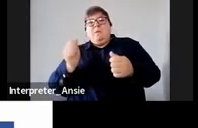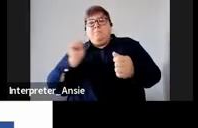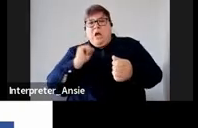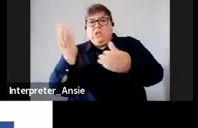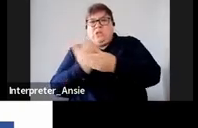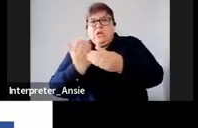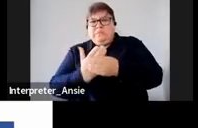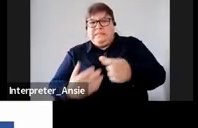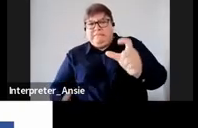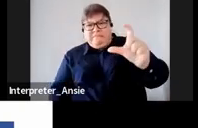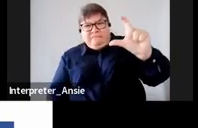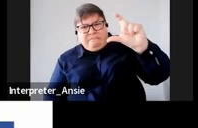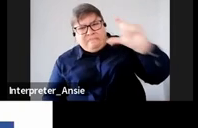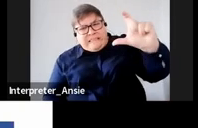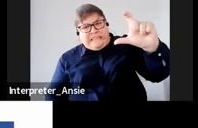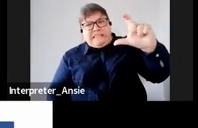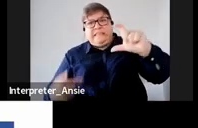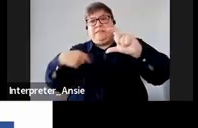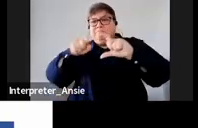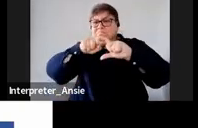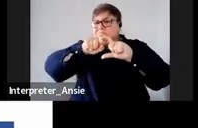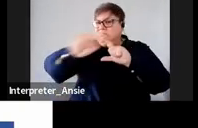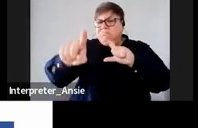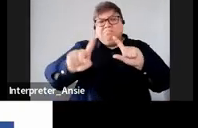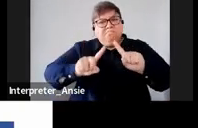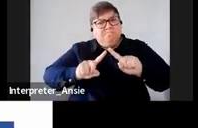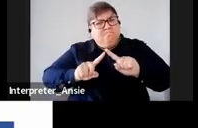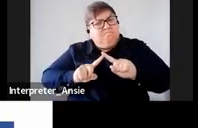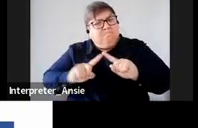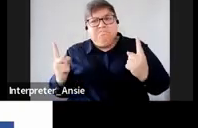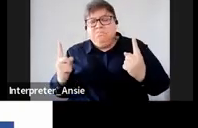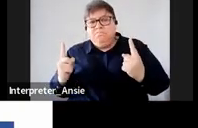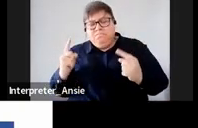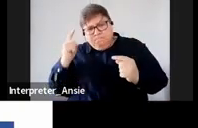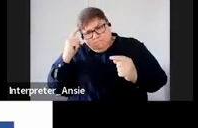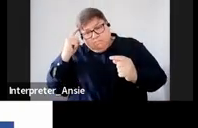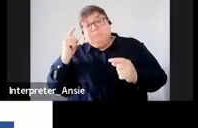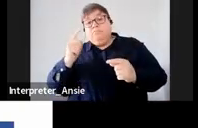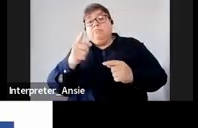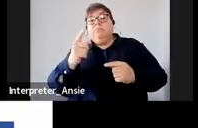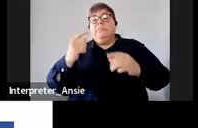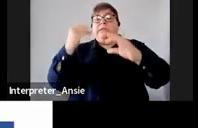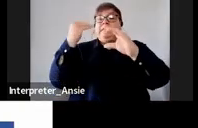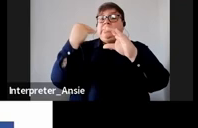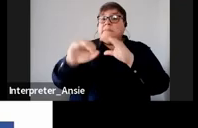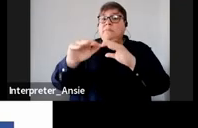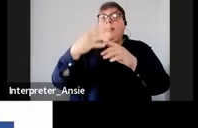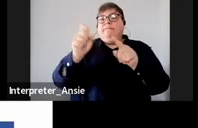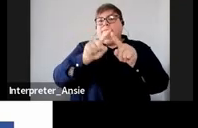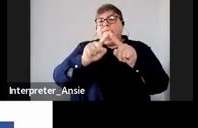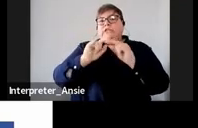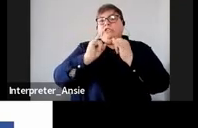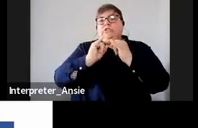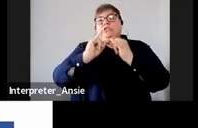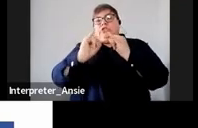through e-filing e-filing cannot contain all of them with the submit supporting documentation channel which is on SARS